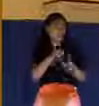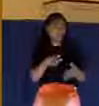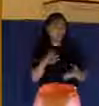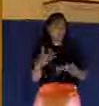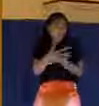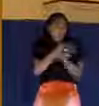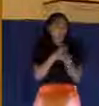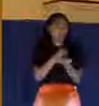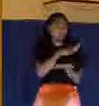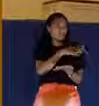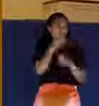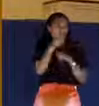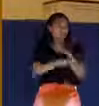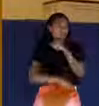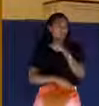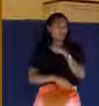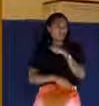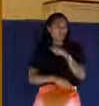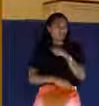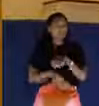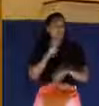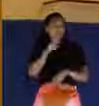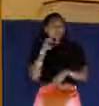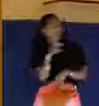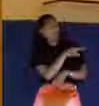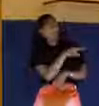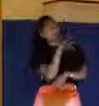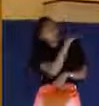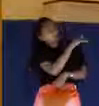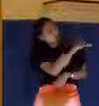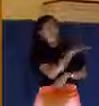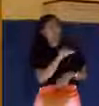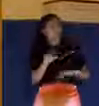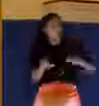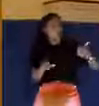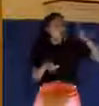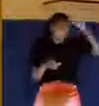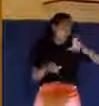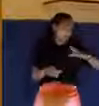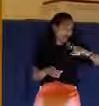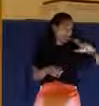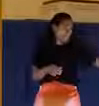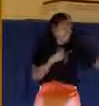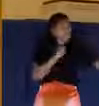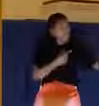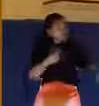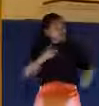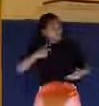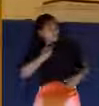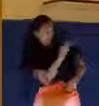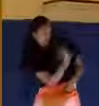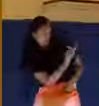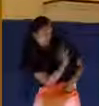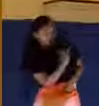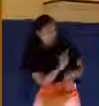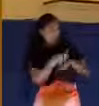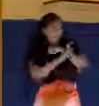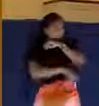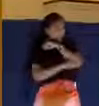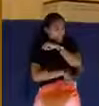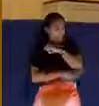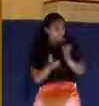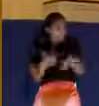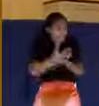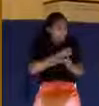He says to his partner in Luke 23, 41, we indeed justly, for we receive the due reward of our deeds.